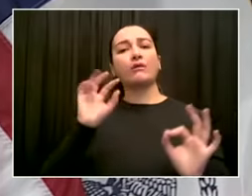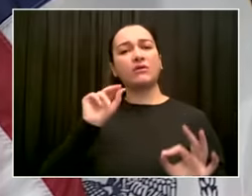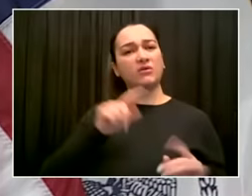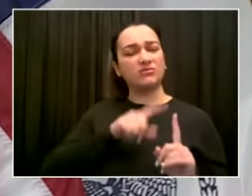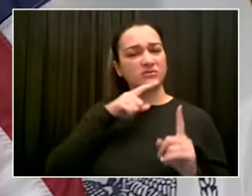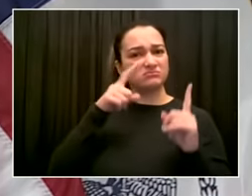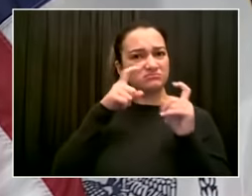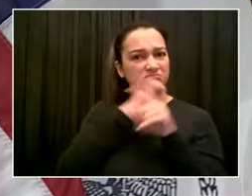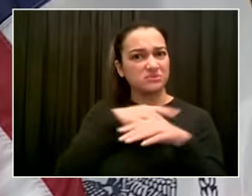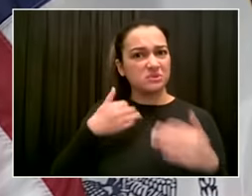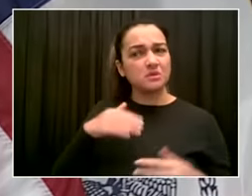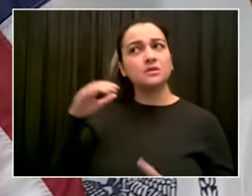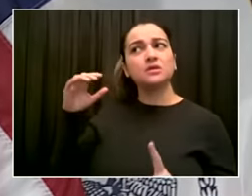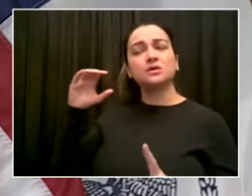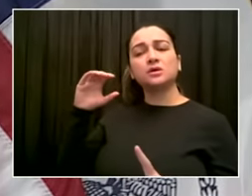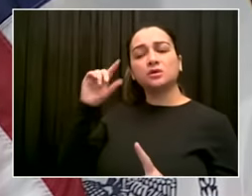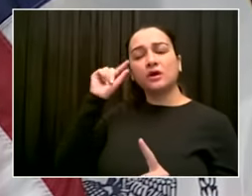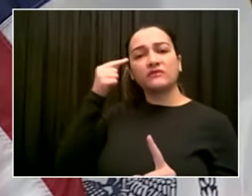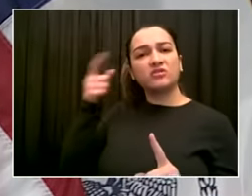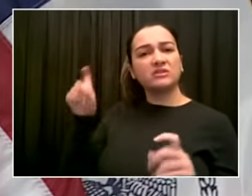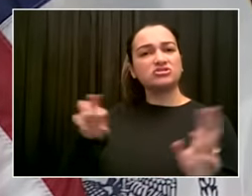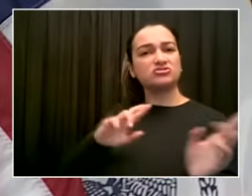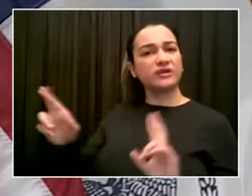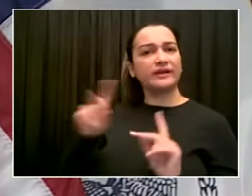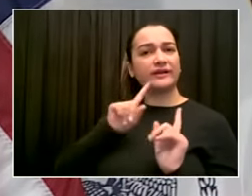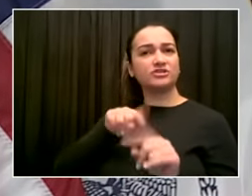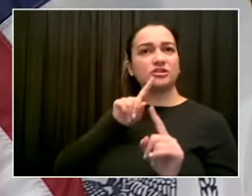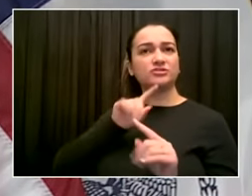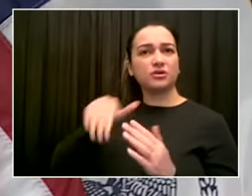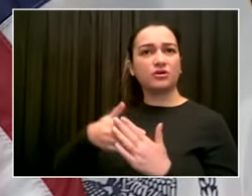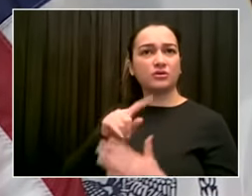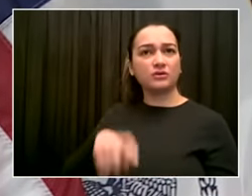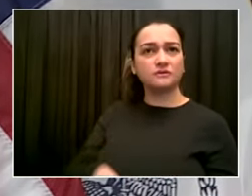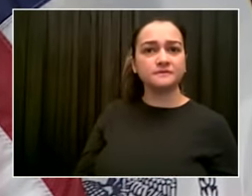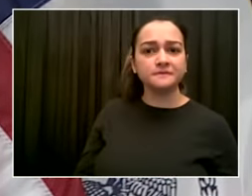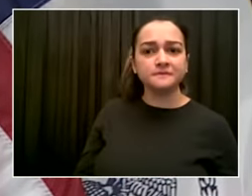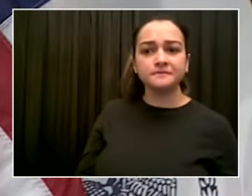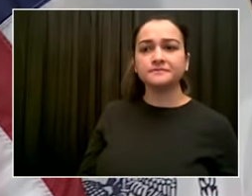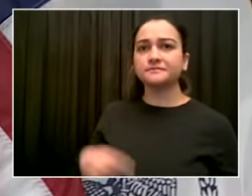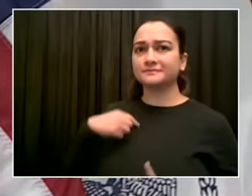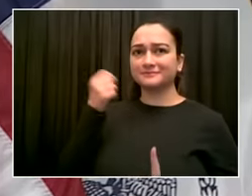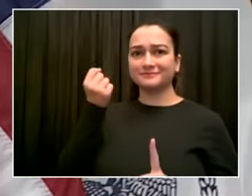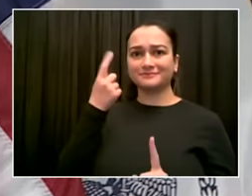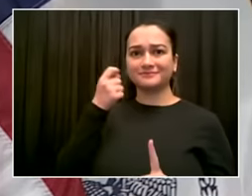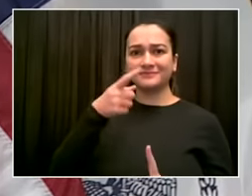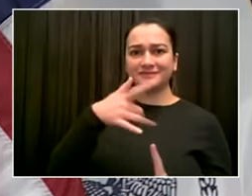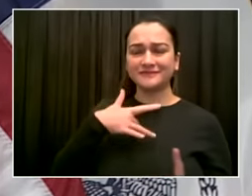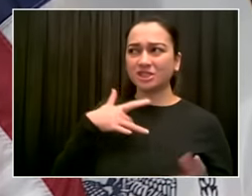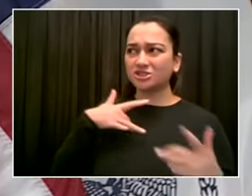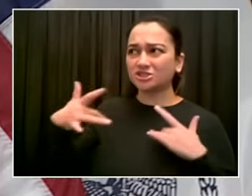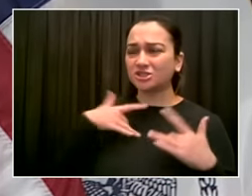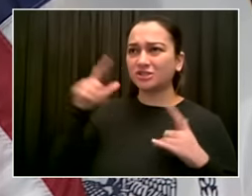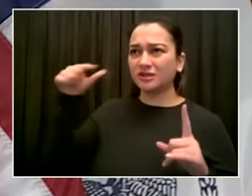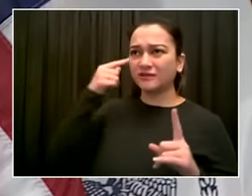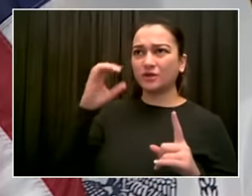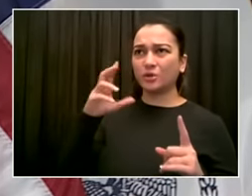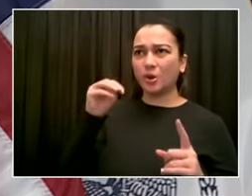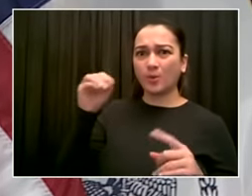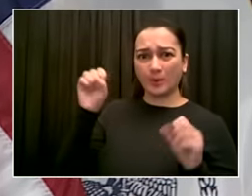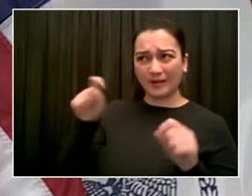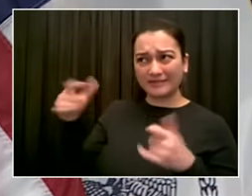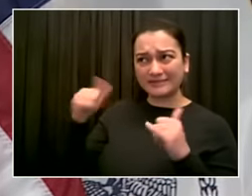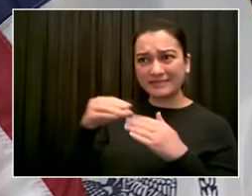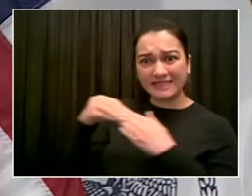now. If he can't do that, if he can't govern, let's be true of any leader. If you're not in a position to govern for whatever reason, if you're